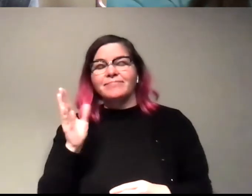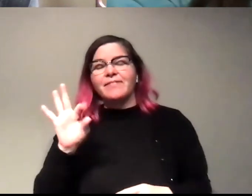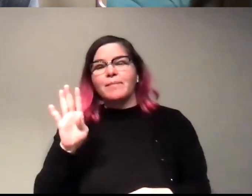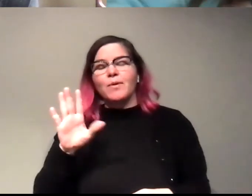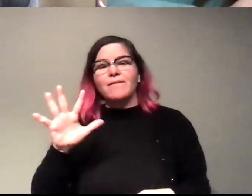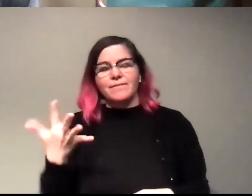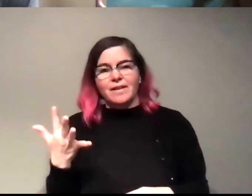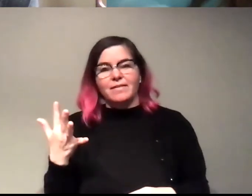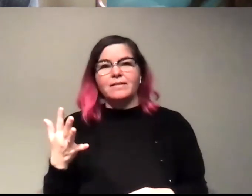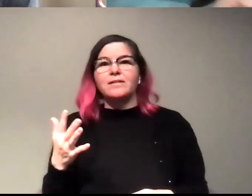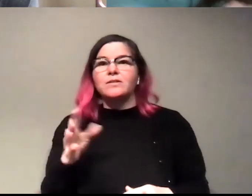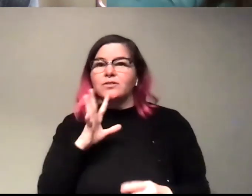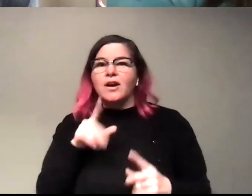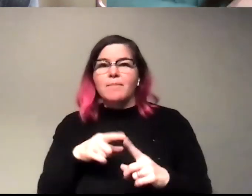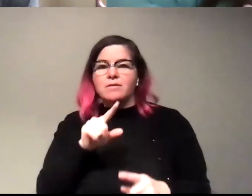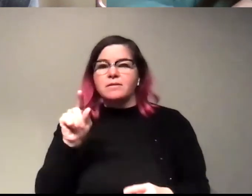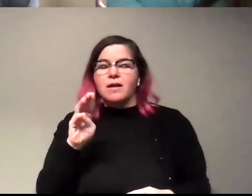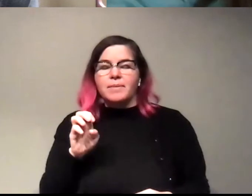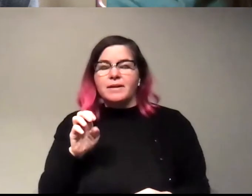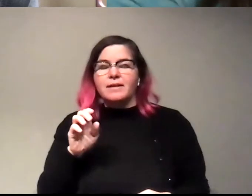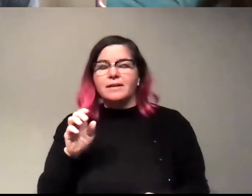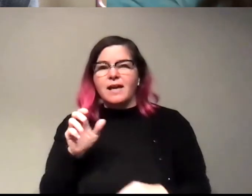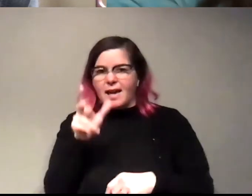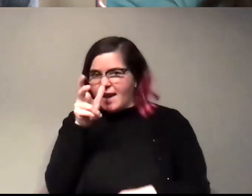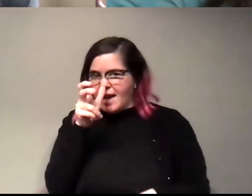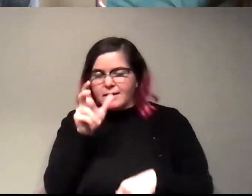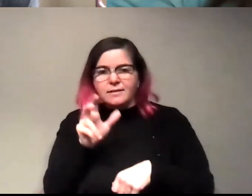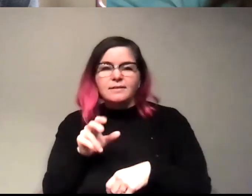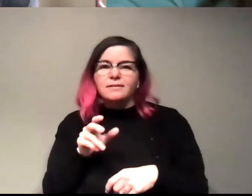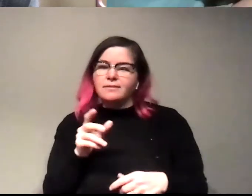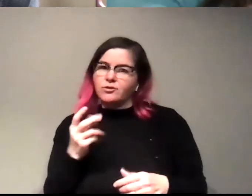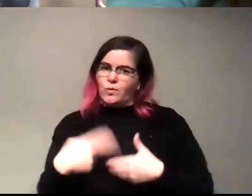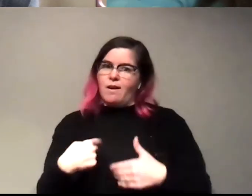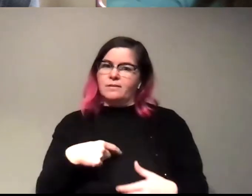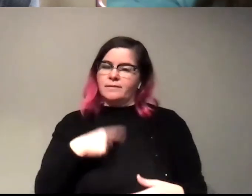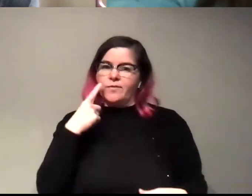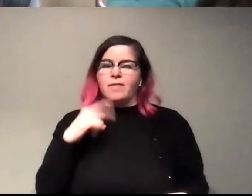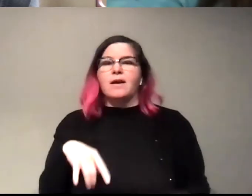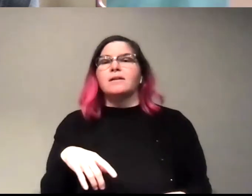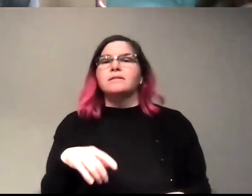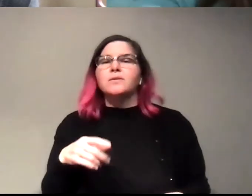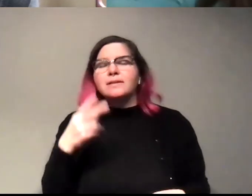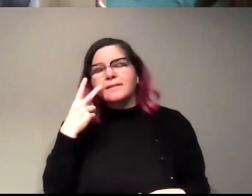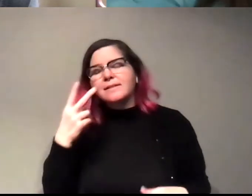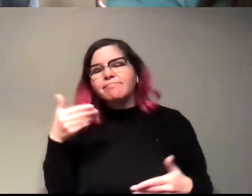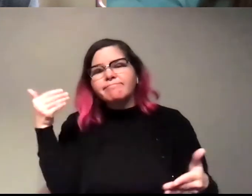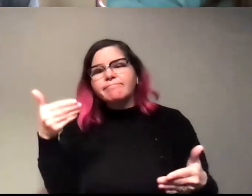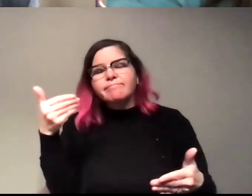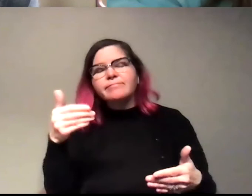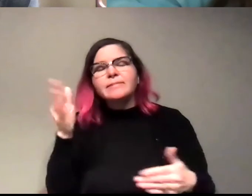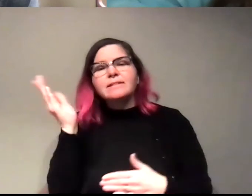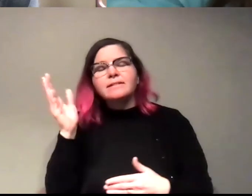talking about zombie ants. So get excited. Join us for that. You can always see what sessions are coming up on